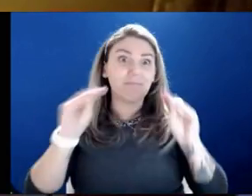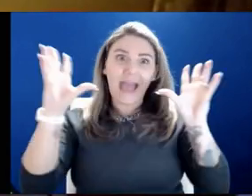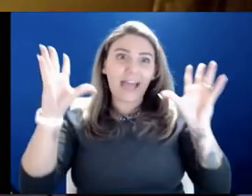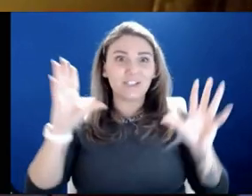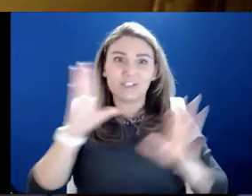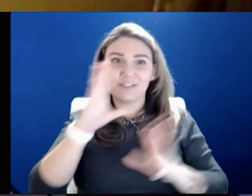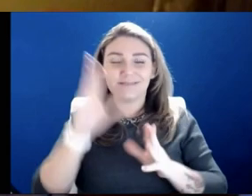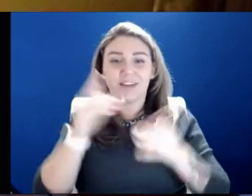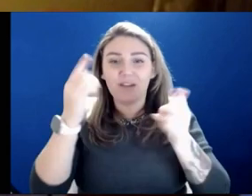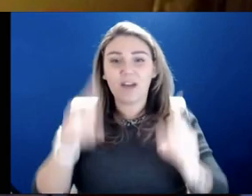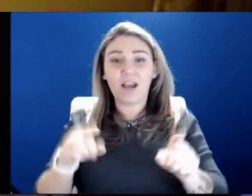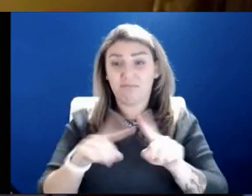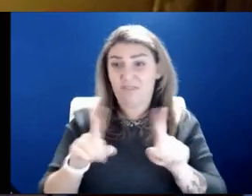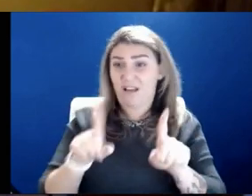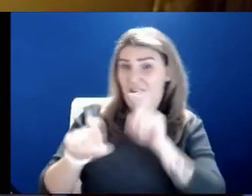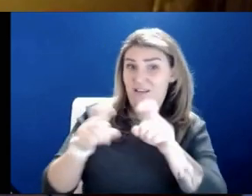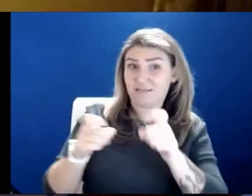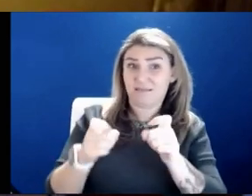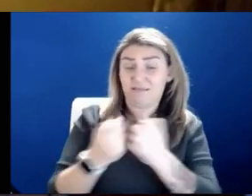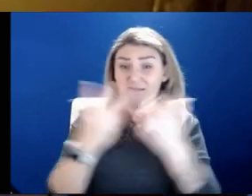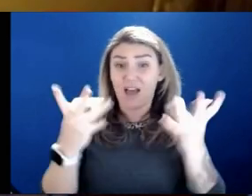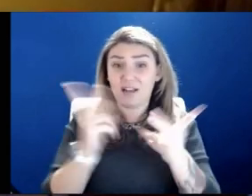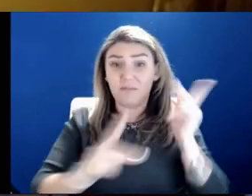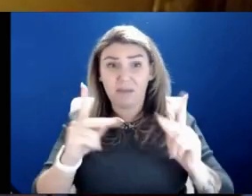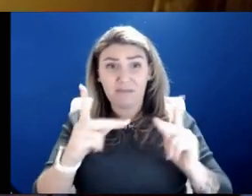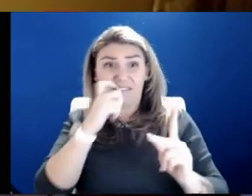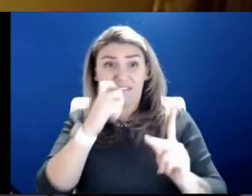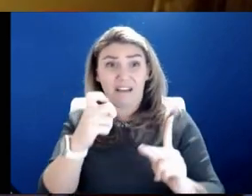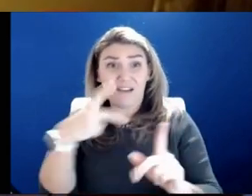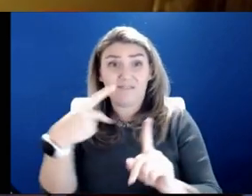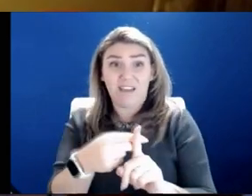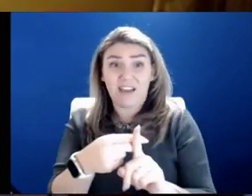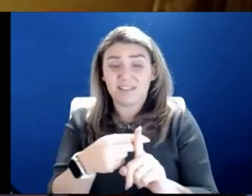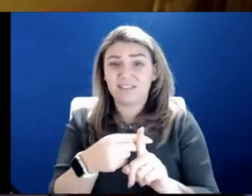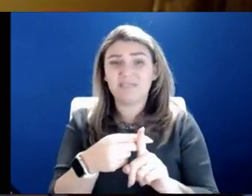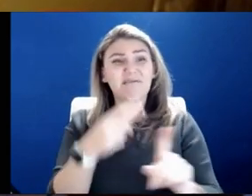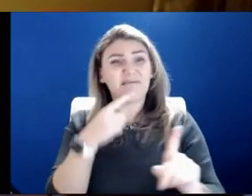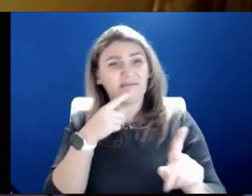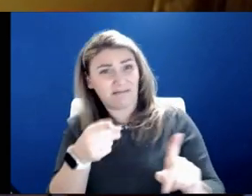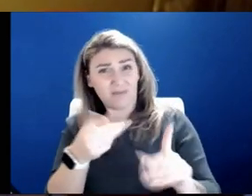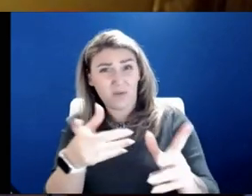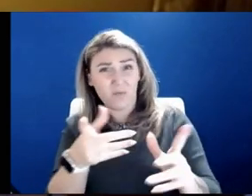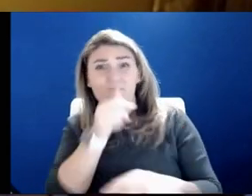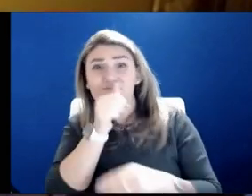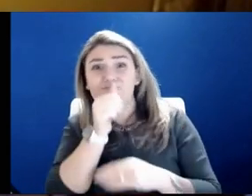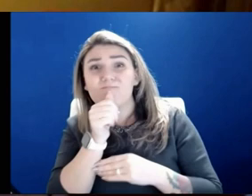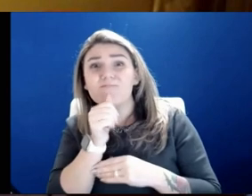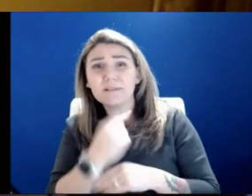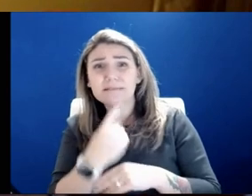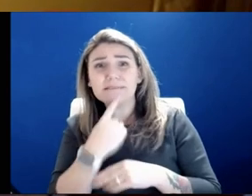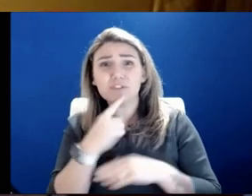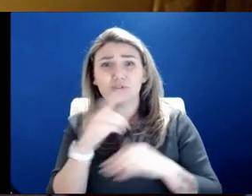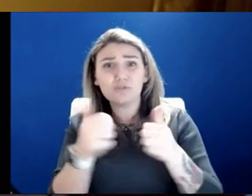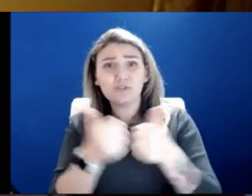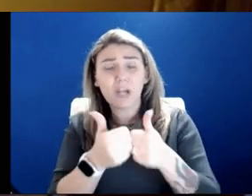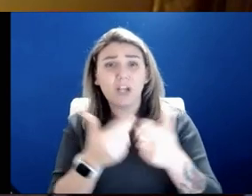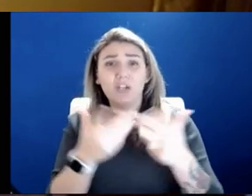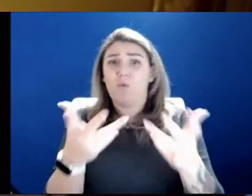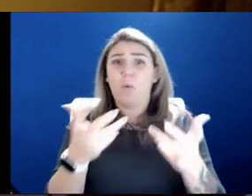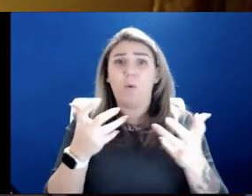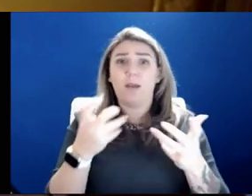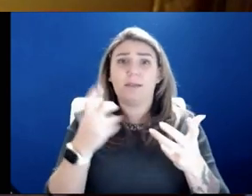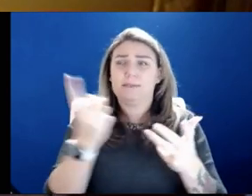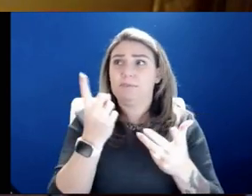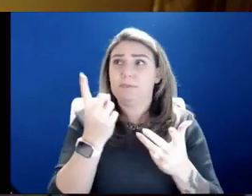ask a lot of these people who are unvaccinated walking around now, you know, do you want to deal with those serious challenges? Do you want to deal with some of the